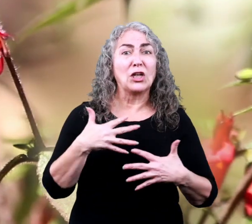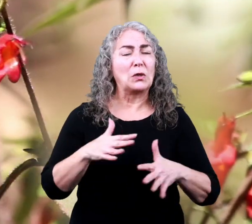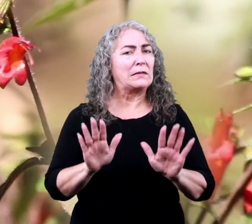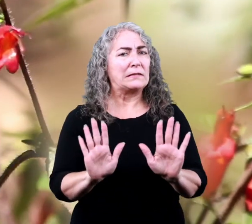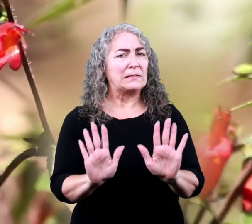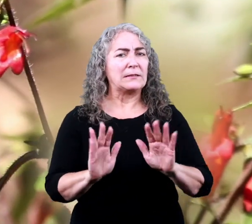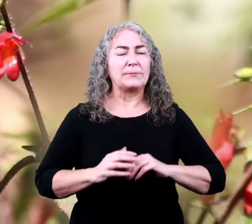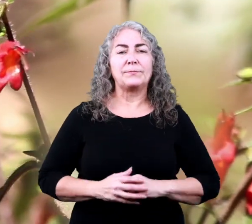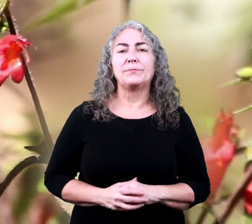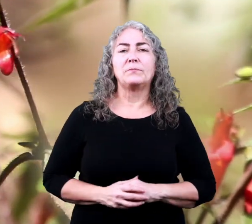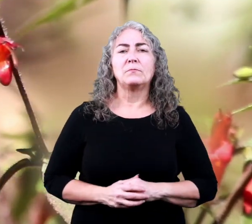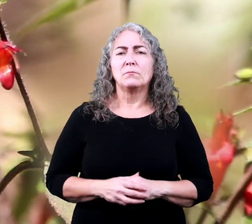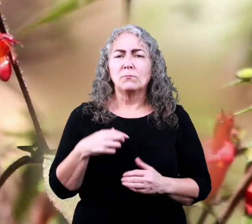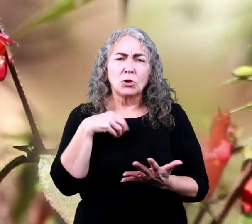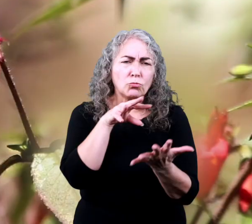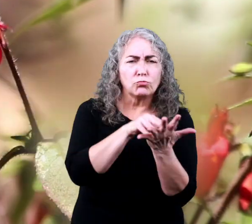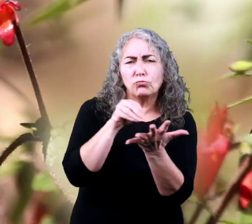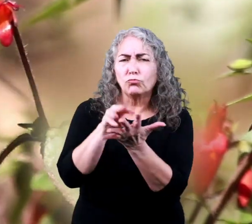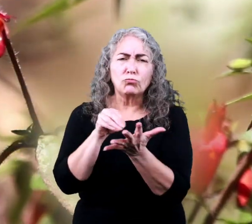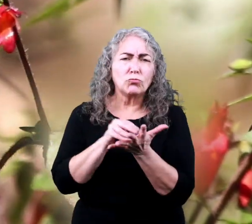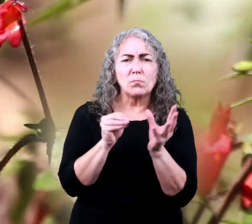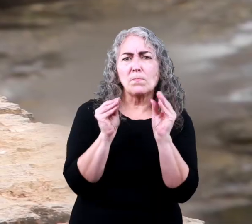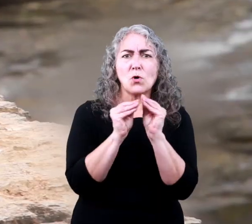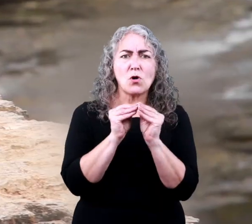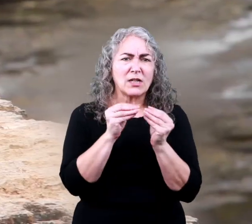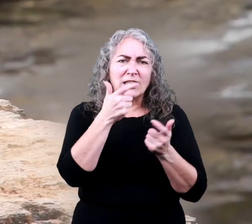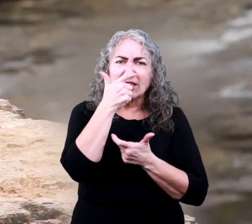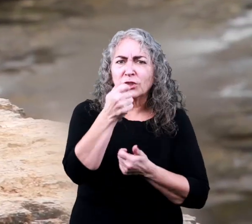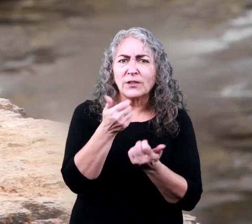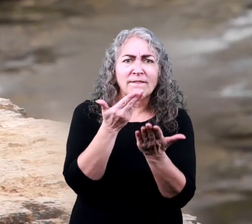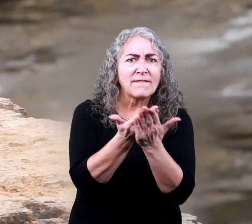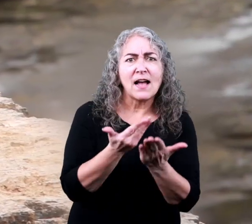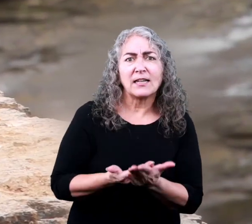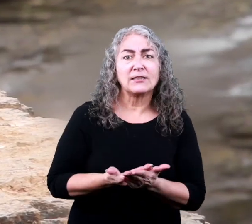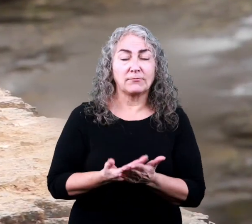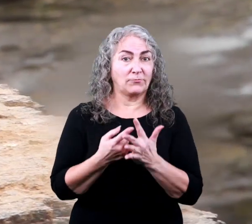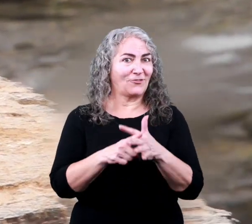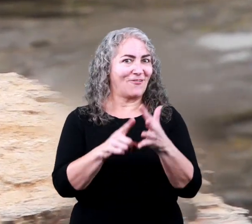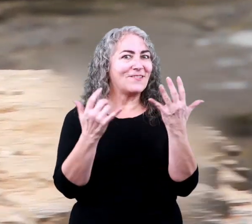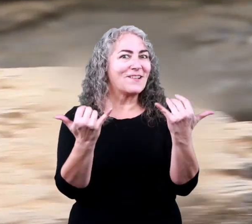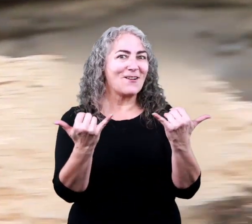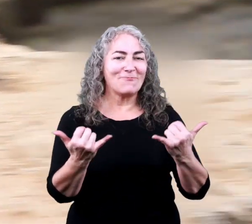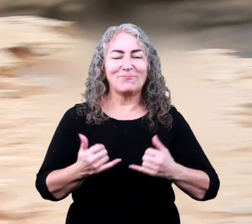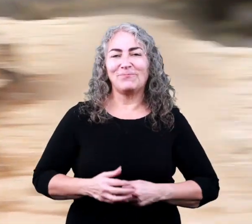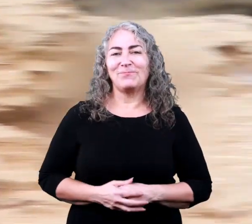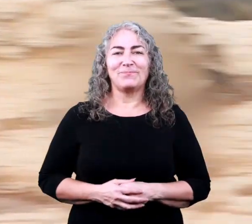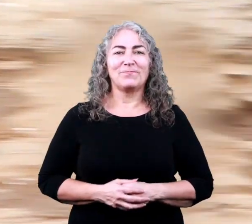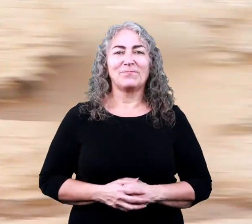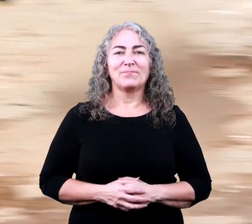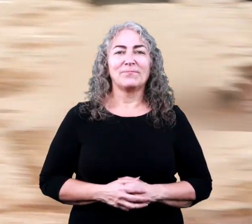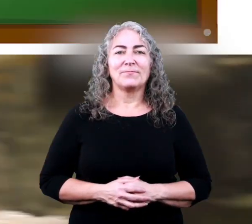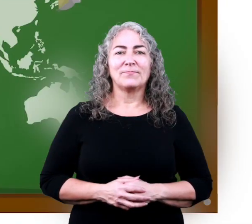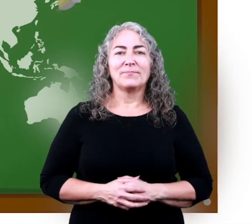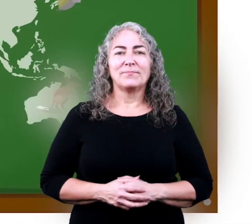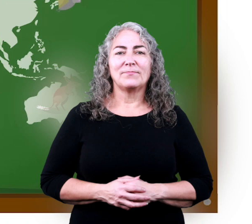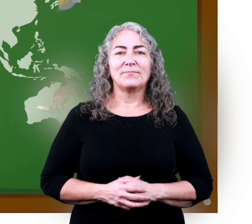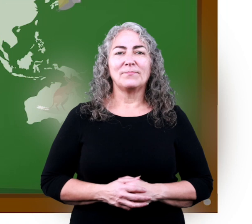never fear we are going to learn even more interesting facts starting right now